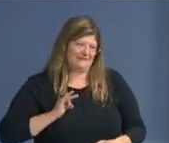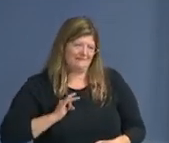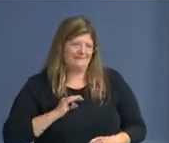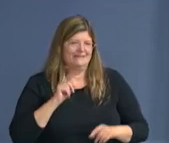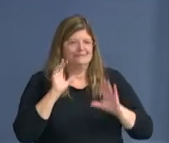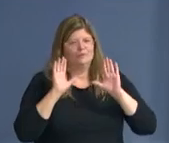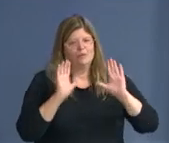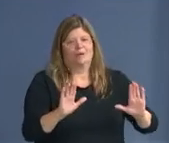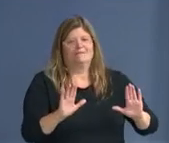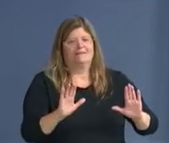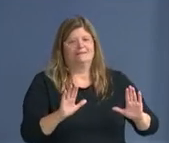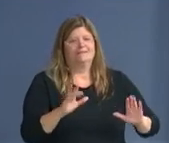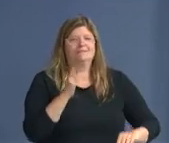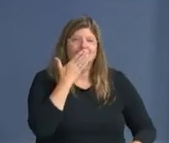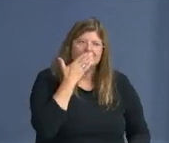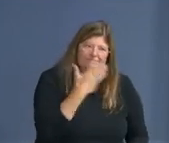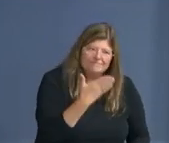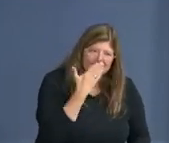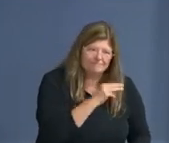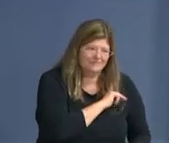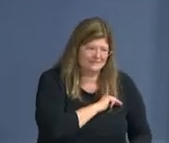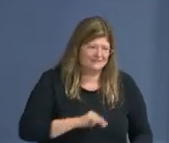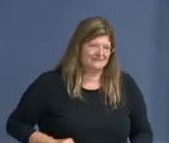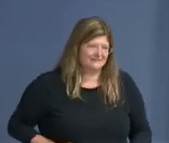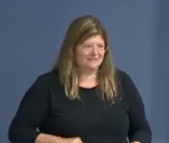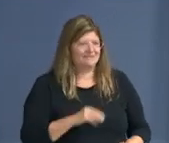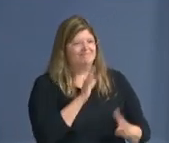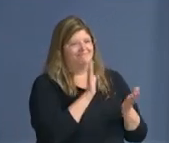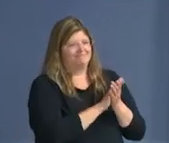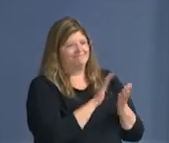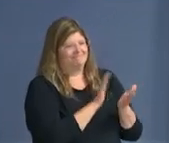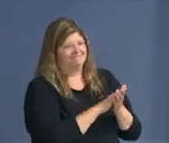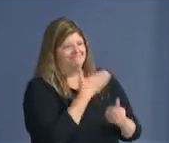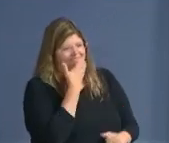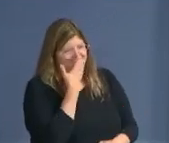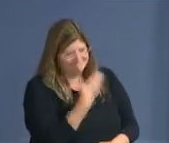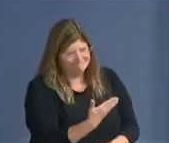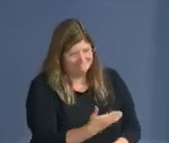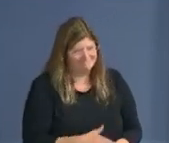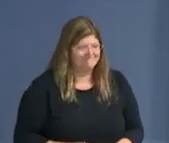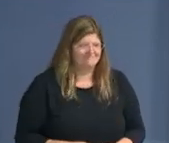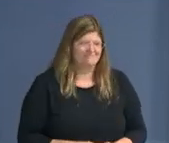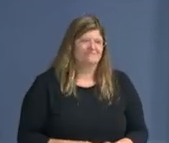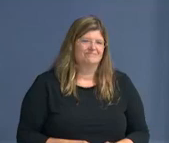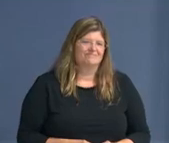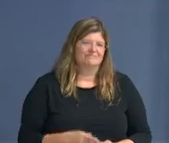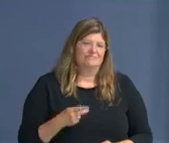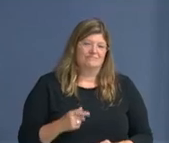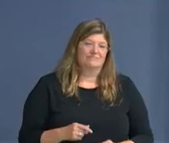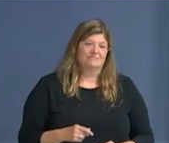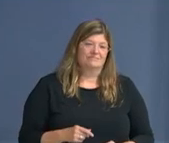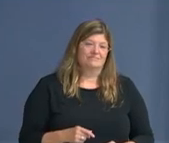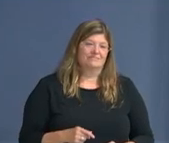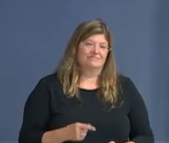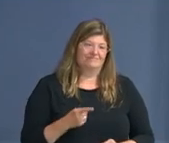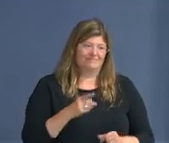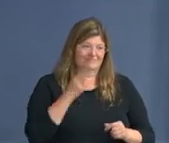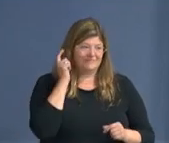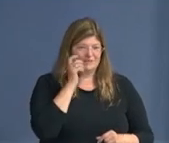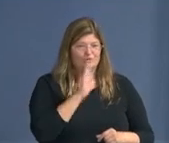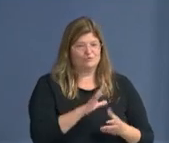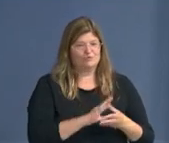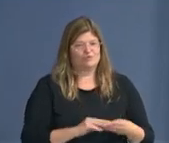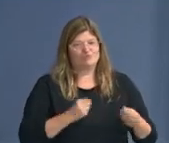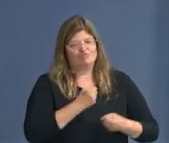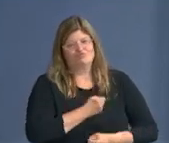you too, ma'am. Thank you. Thank you so much, Paul. And I love it. You, you heard him. He's a storyteller at heart.